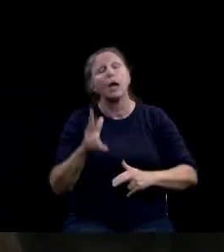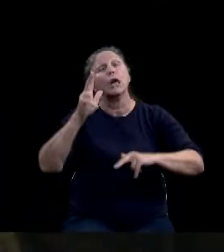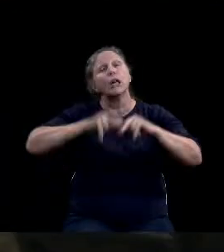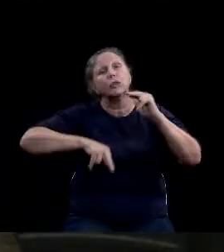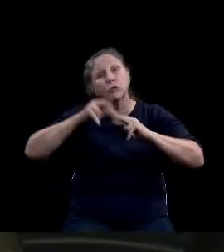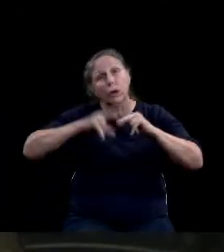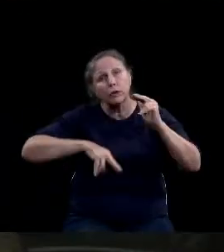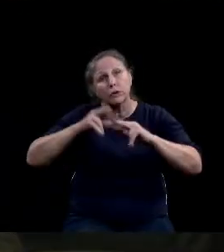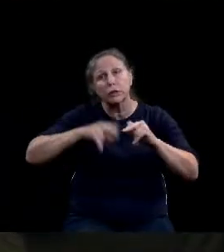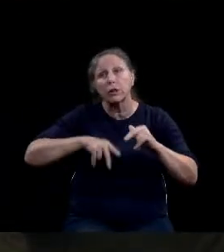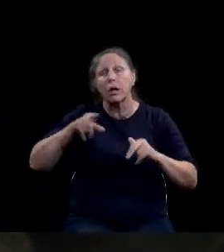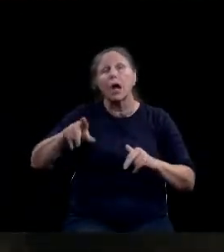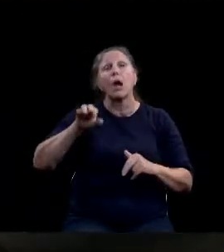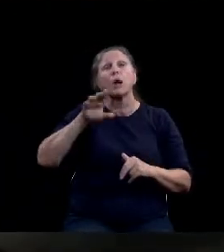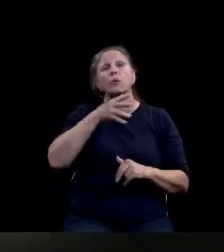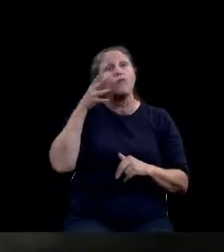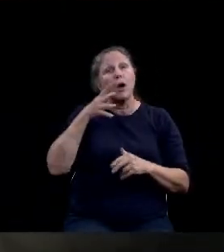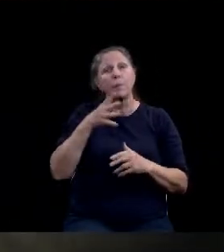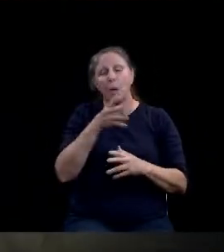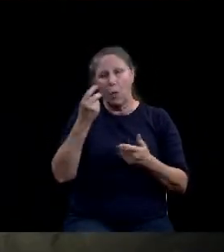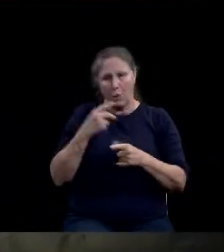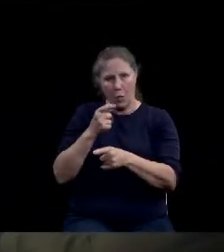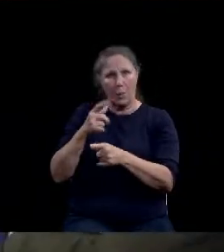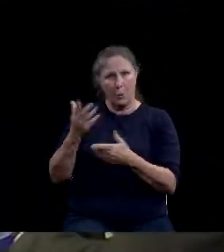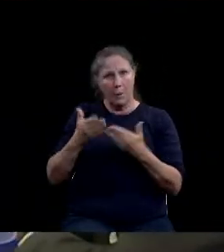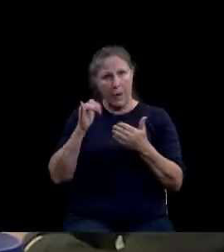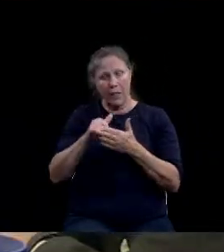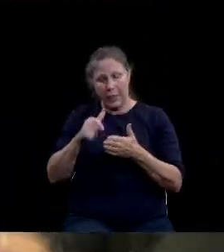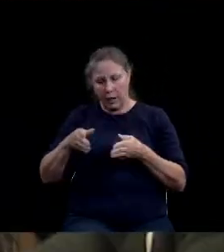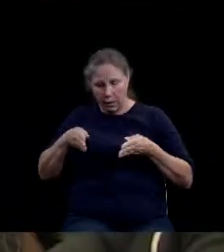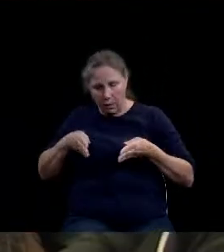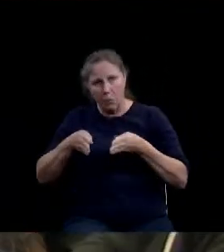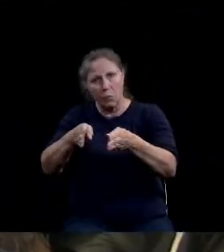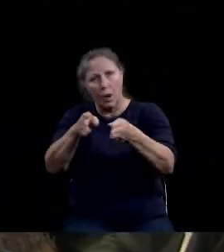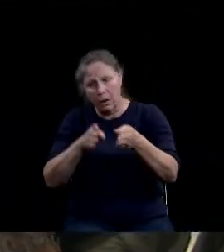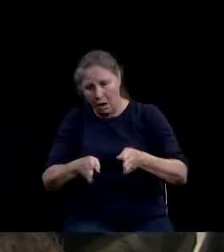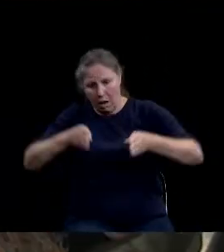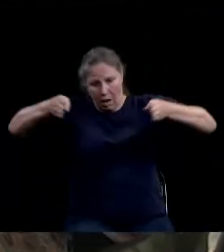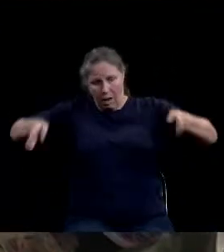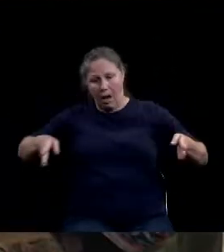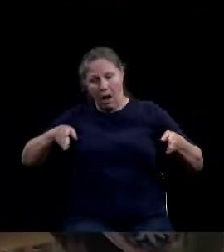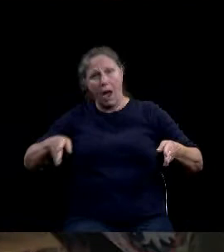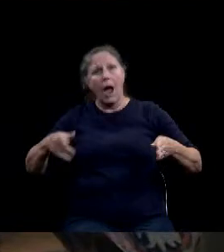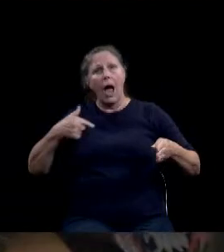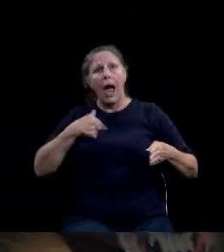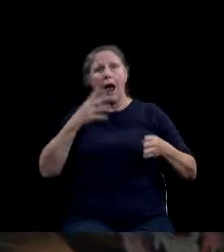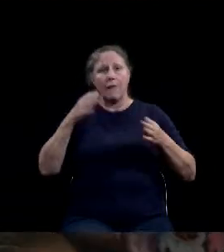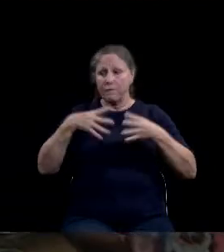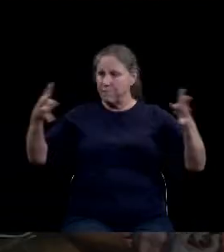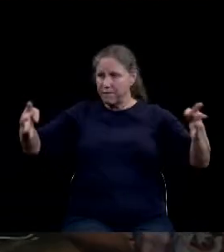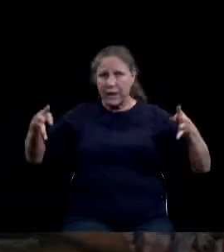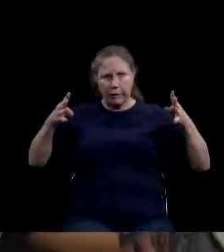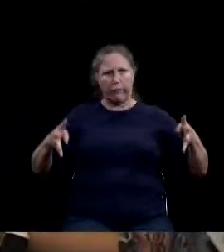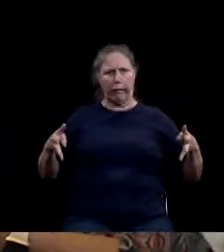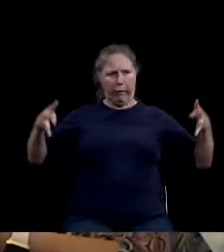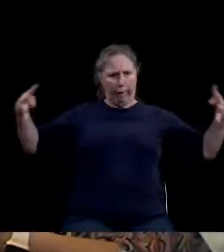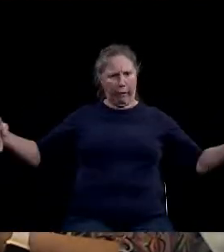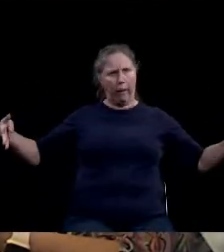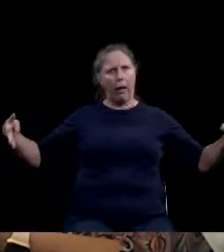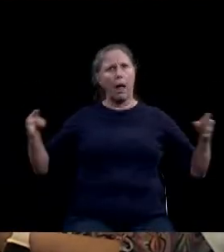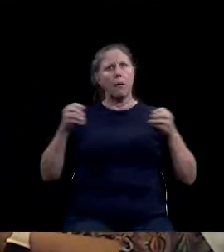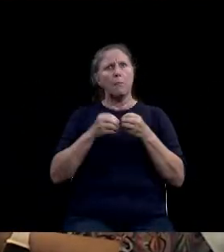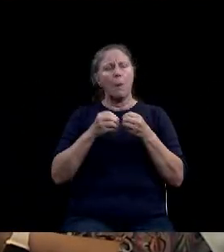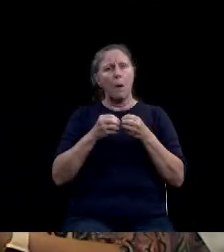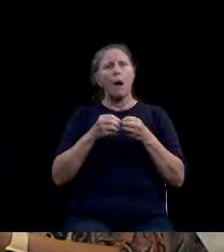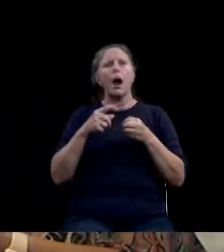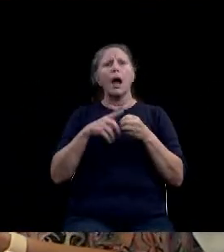proposed right-of-way expansion, the need to move our exterior fence, move a larger portion, a large portion of fencing associated by our doe breeding